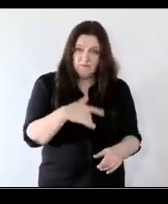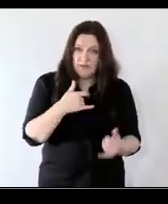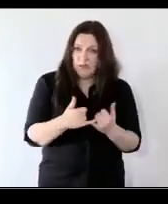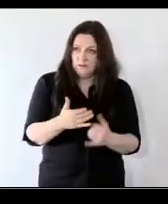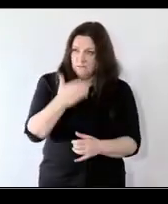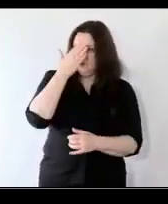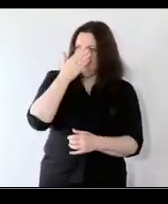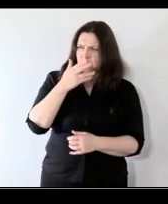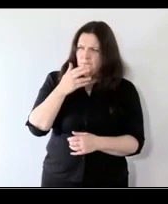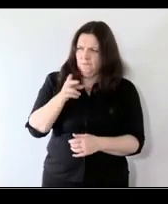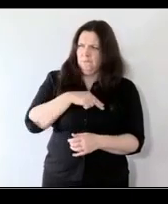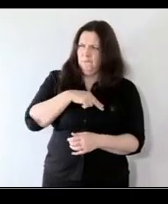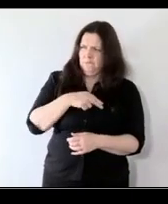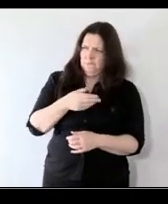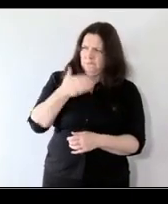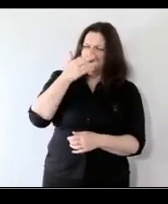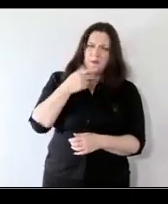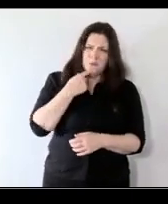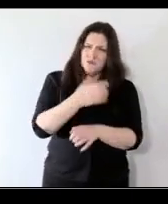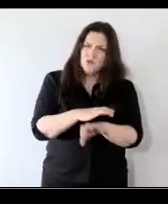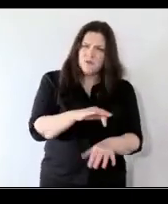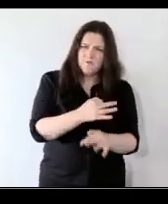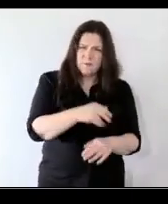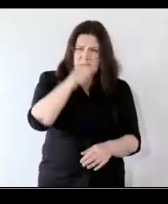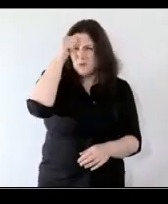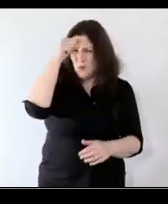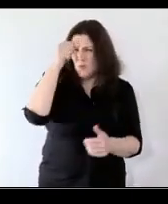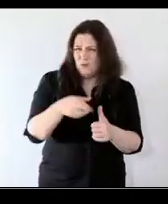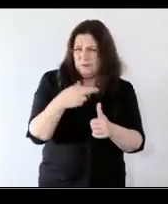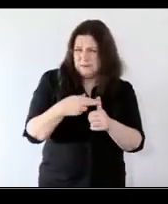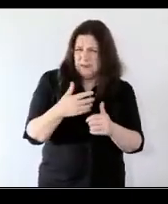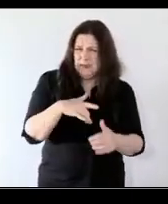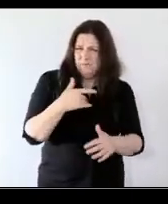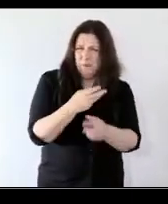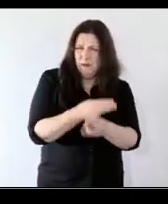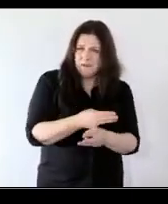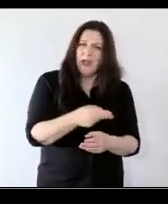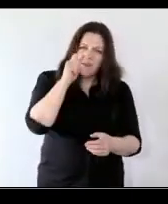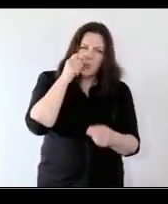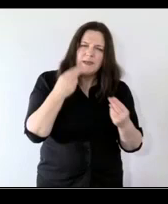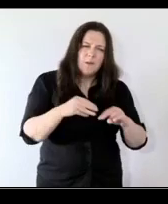that causes stigma but the reality is children and families know when they're living in poverty and i think we need to get more of that voice for